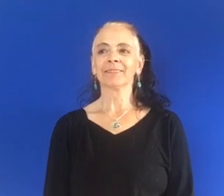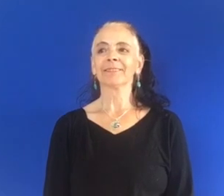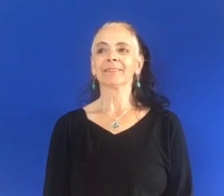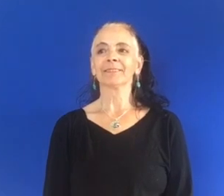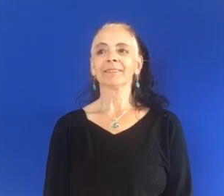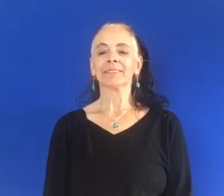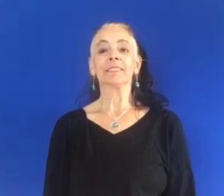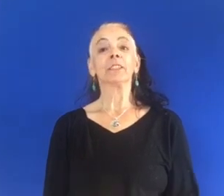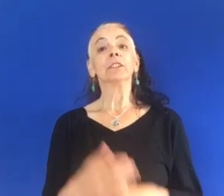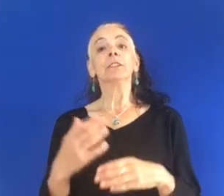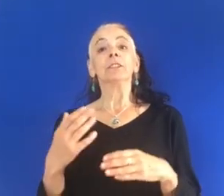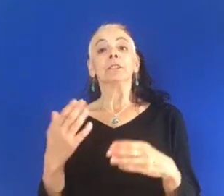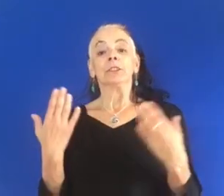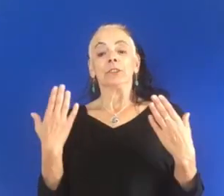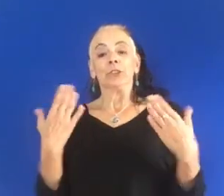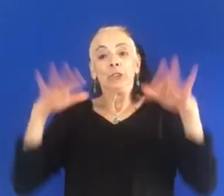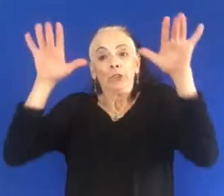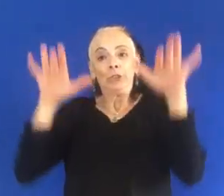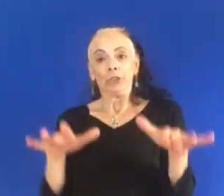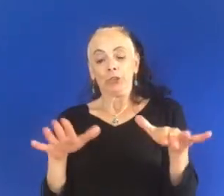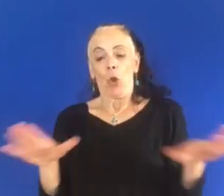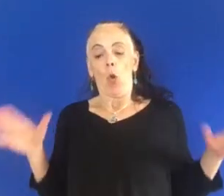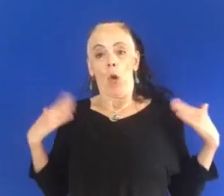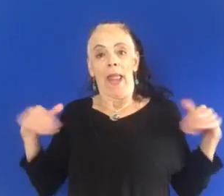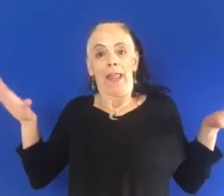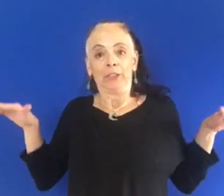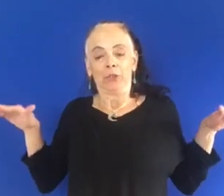try to do the snow angels on the wall.